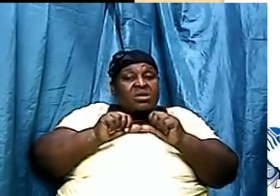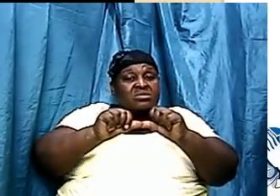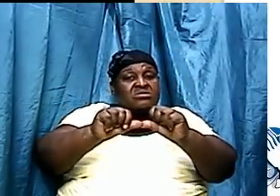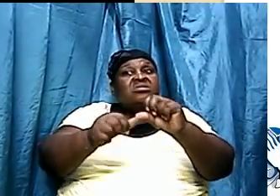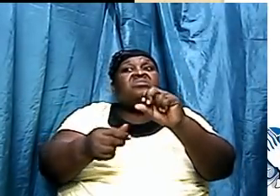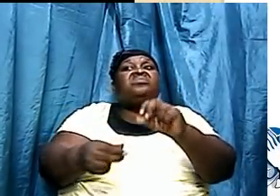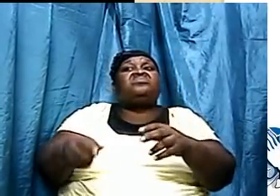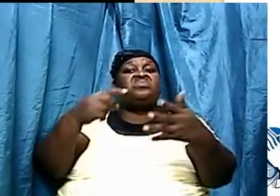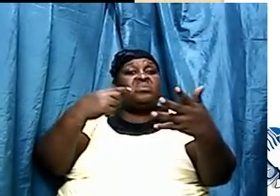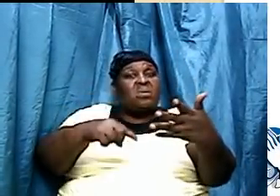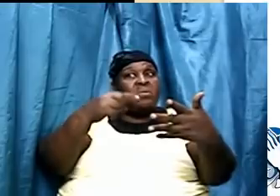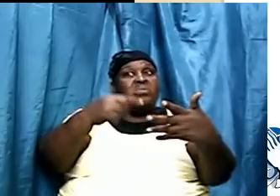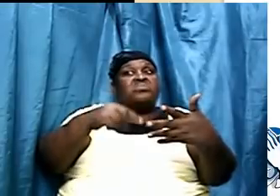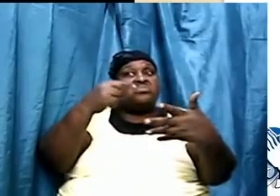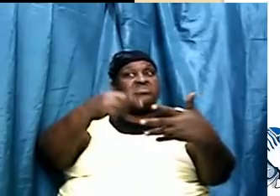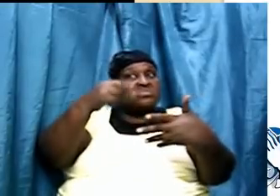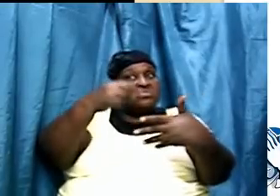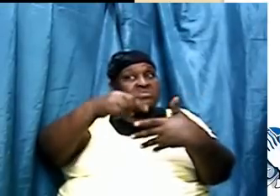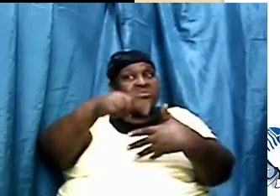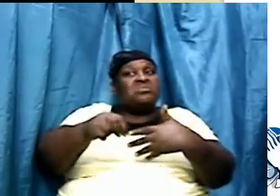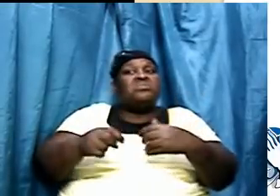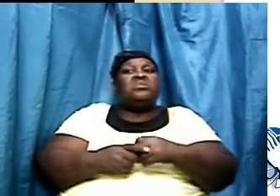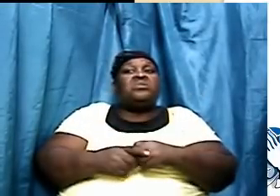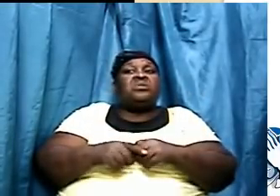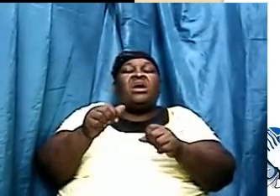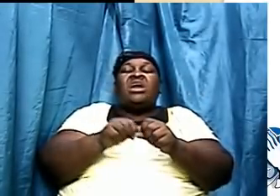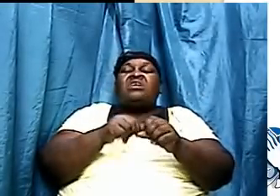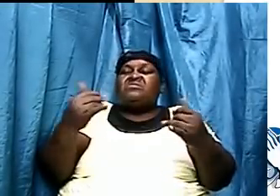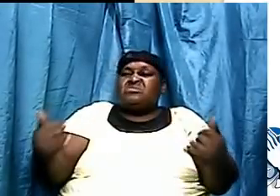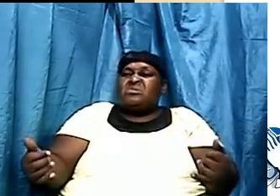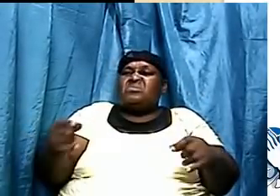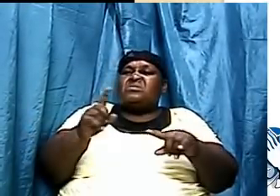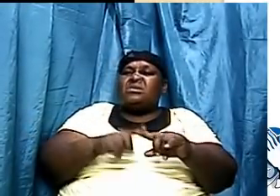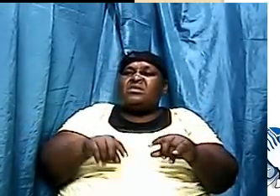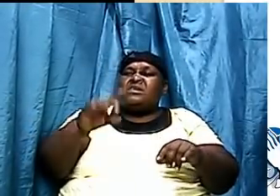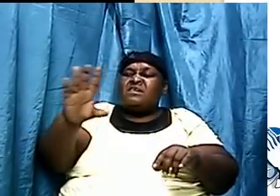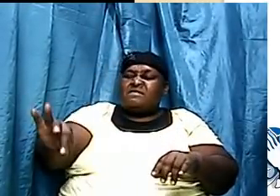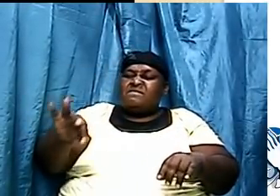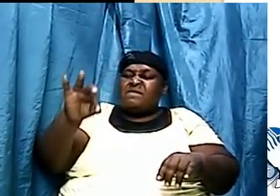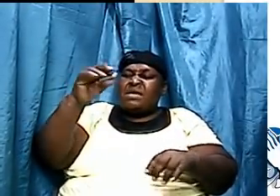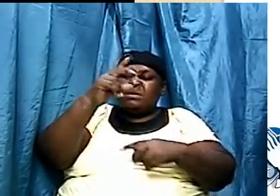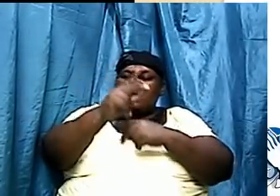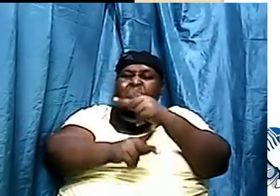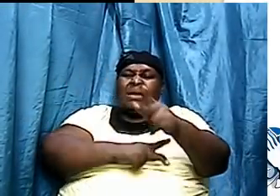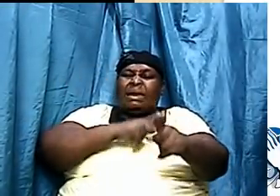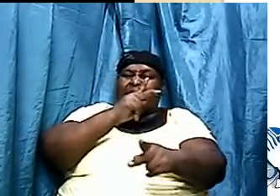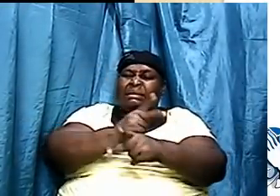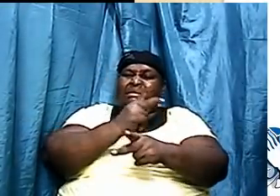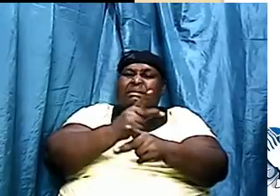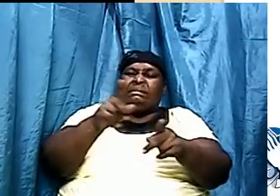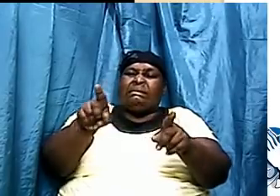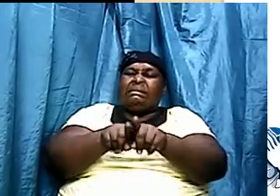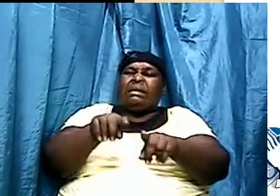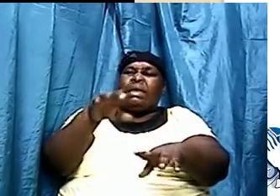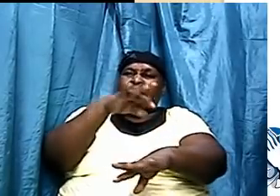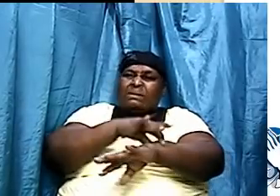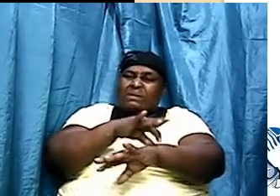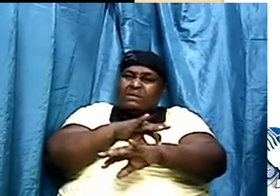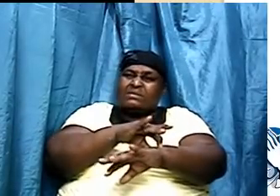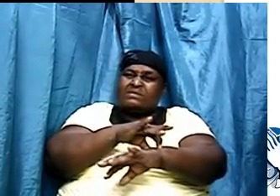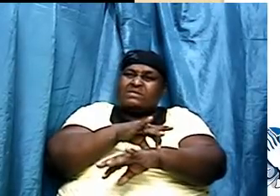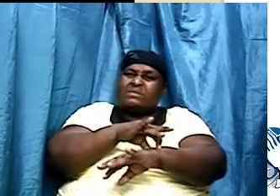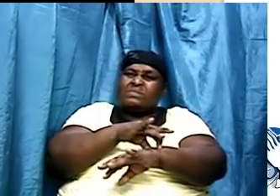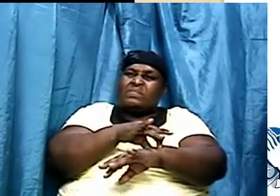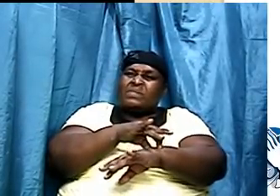counting counting every now and then they try to find a planet like earth and they call them they try to find planets that form